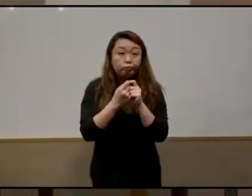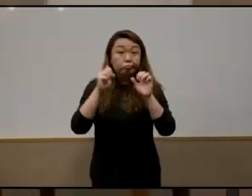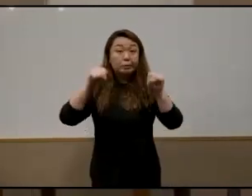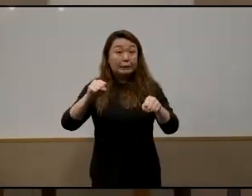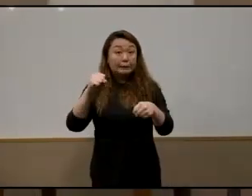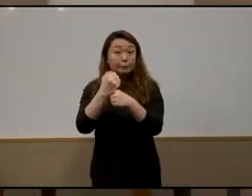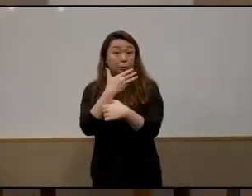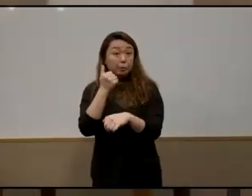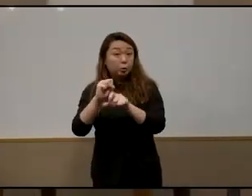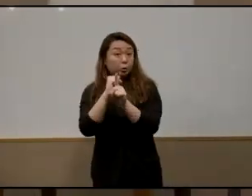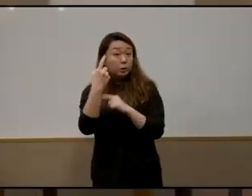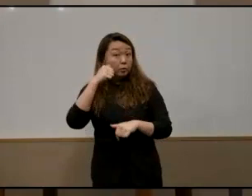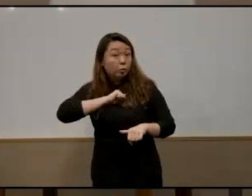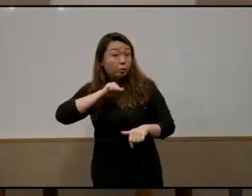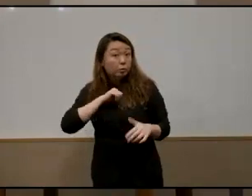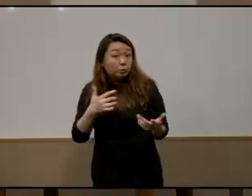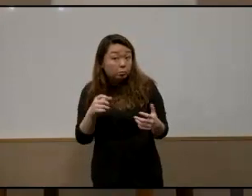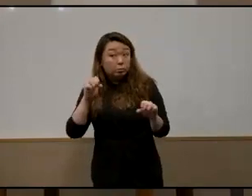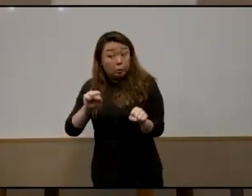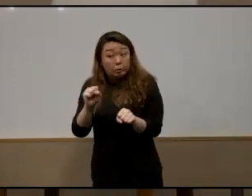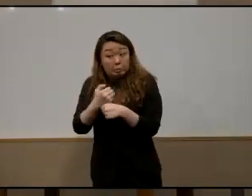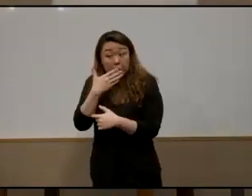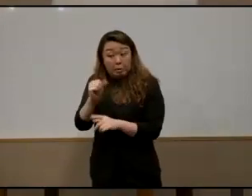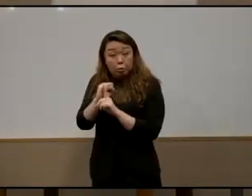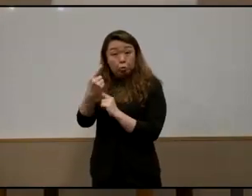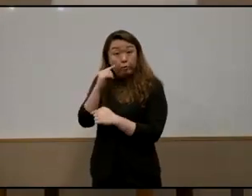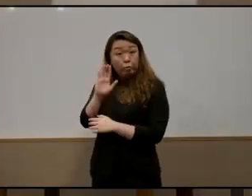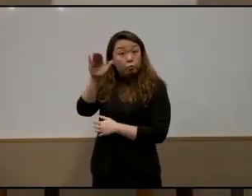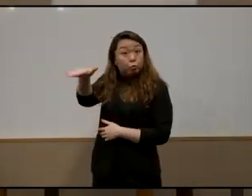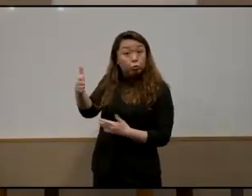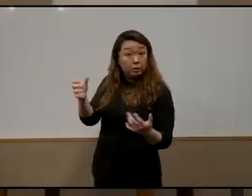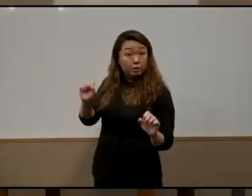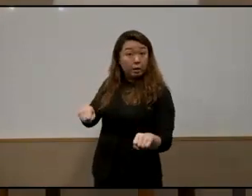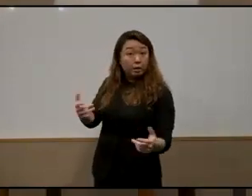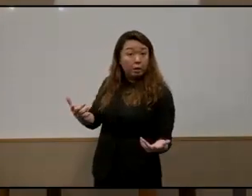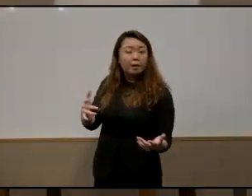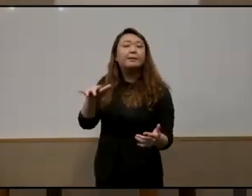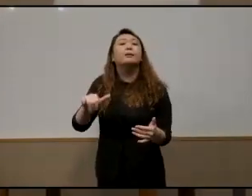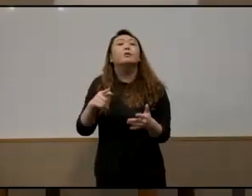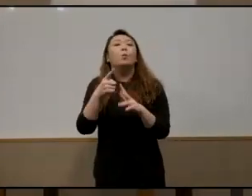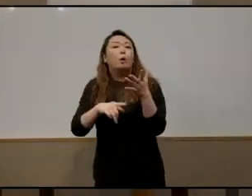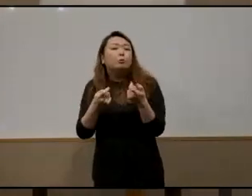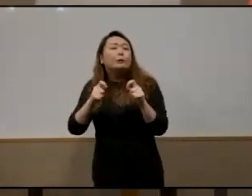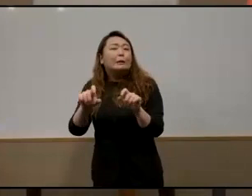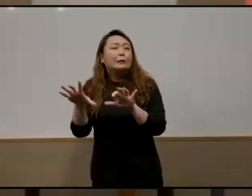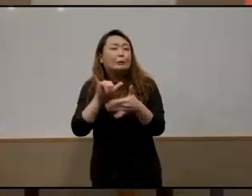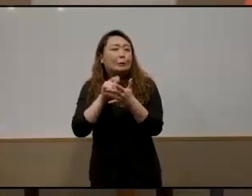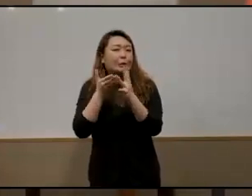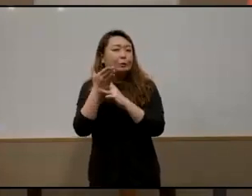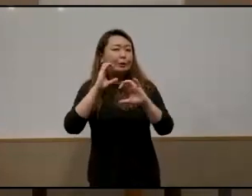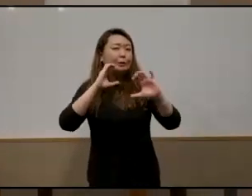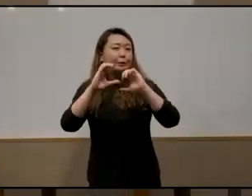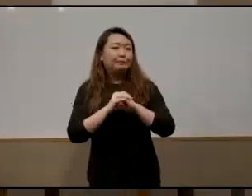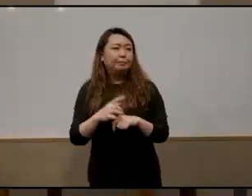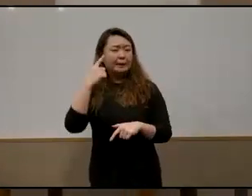for ourselves can we create a better society for our children and for future generations and that's what we hope to do through the thf dialogues i think